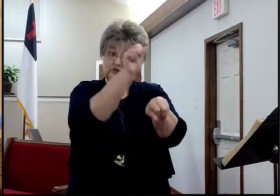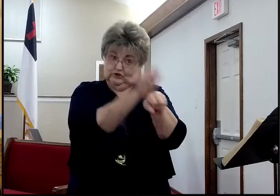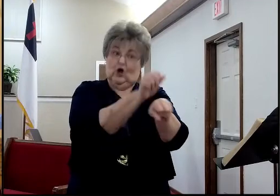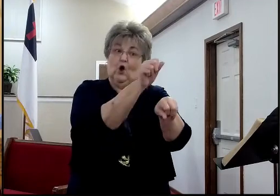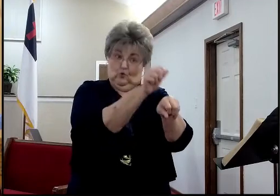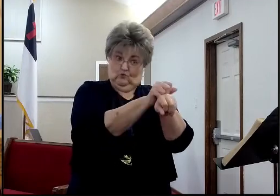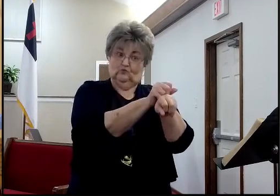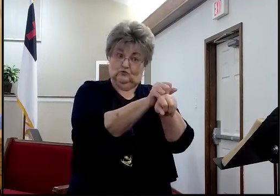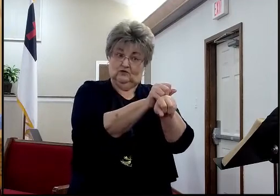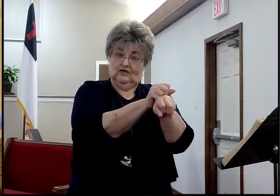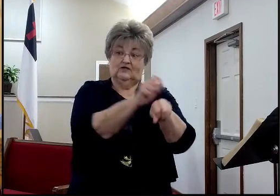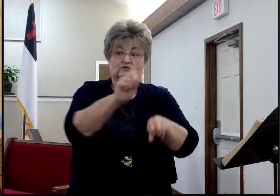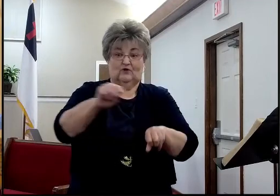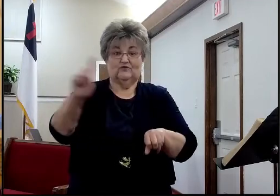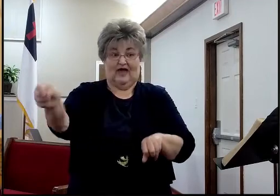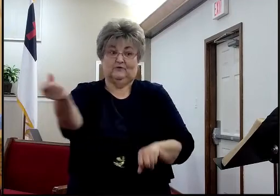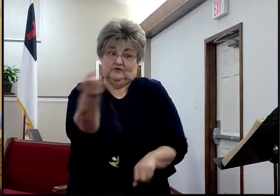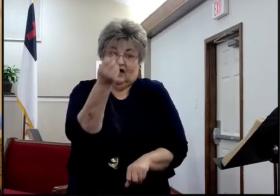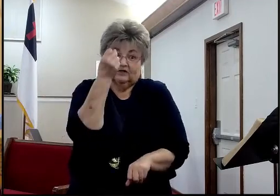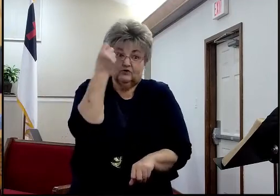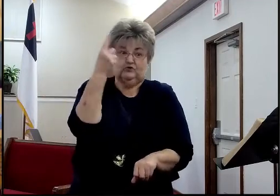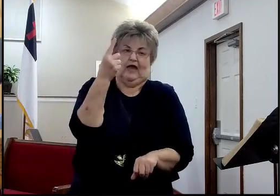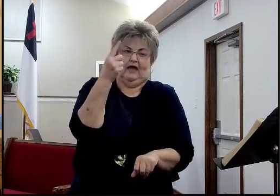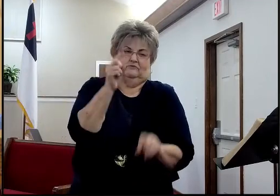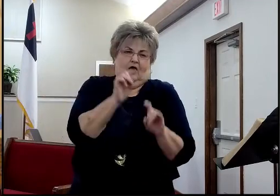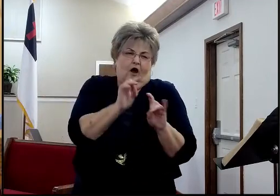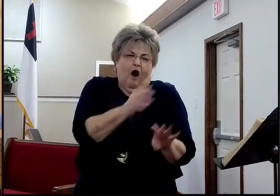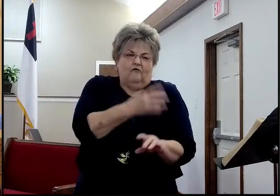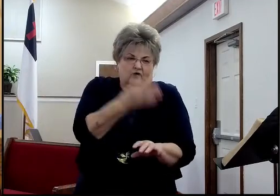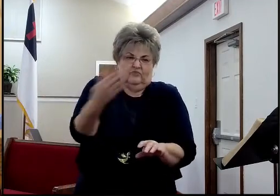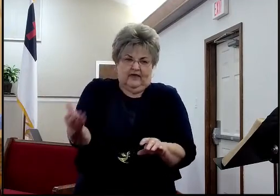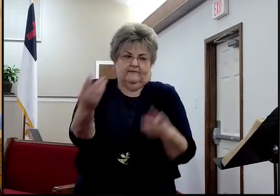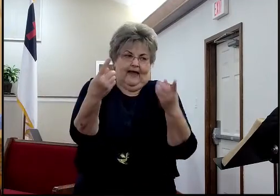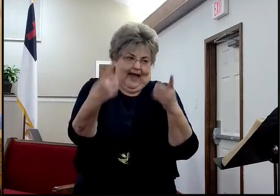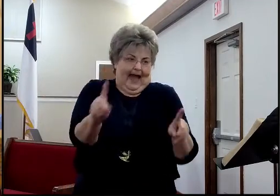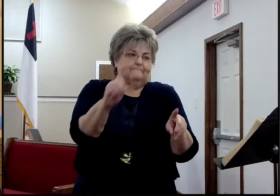and so I, this morning, decided purposely, I was going to look at the headlines, of all the,